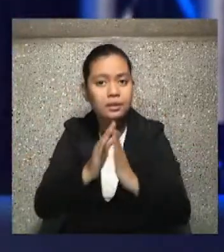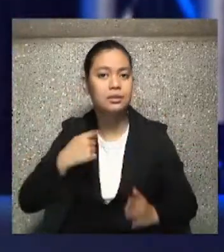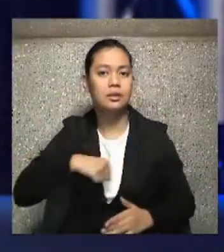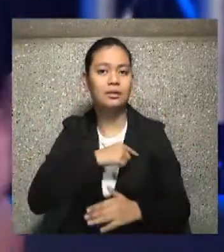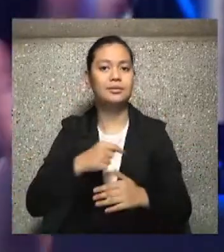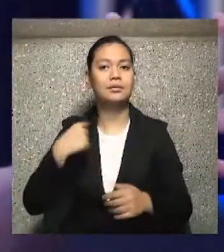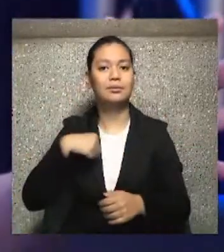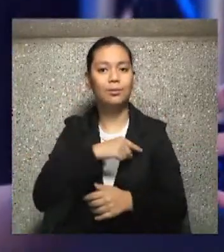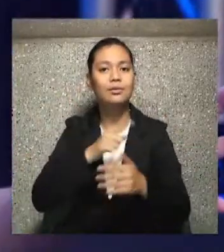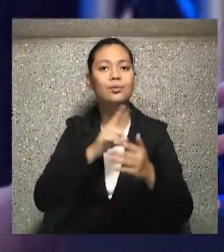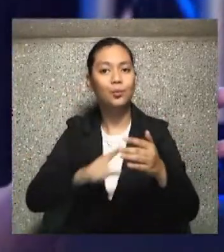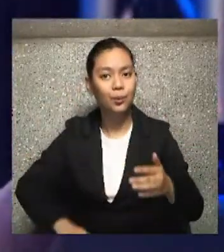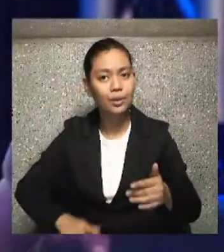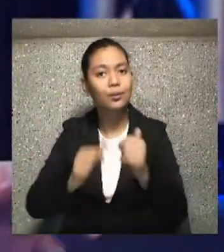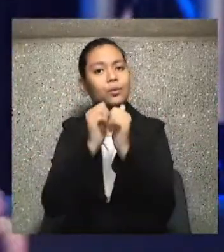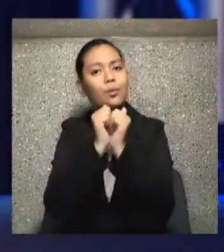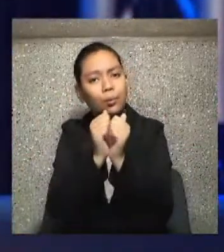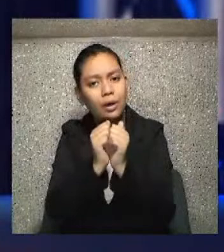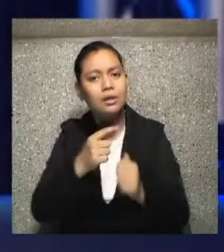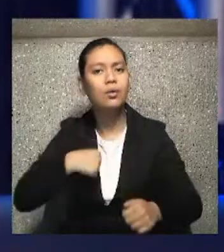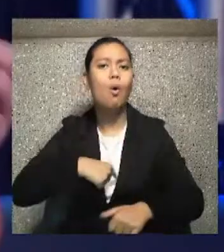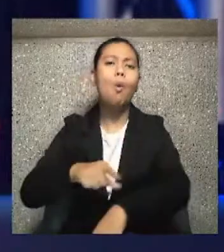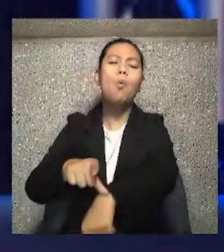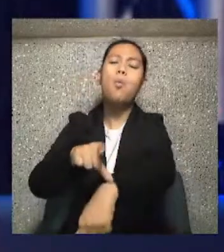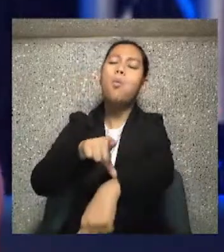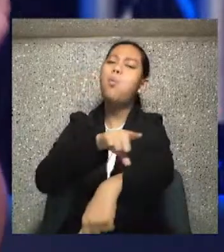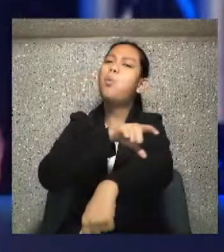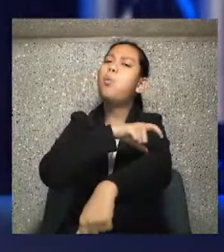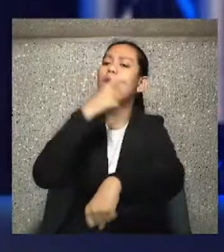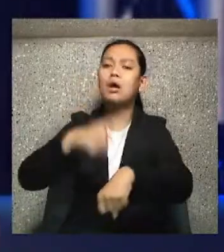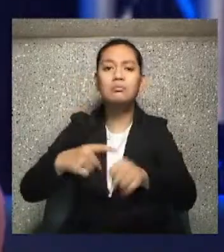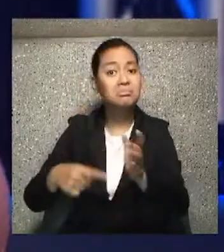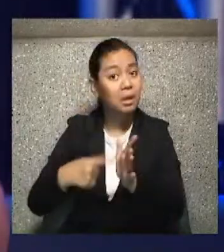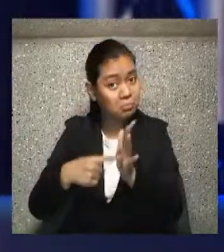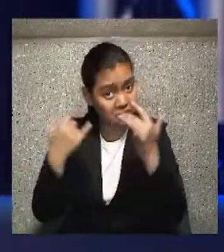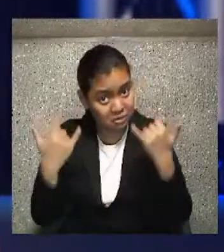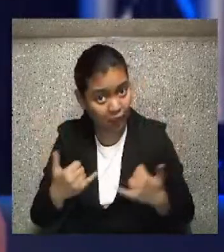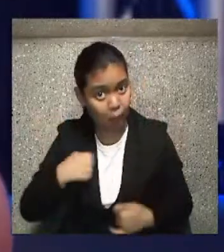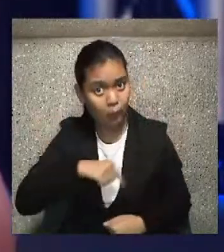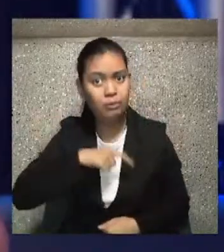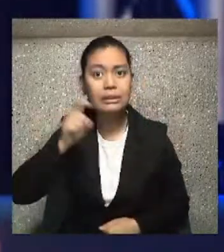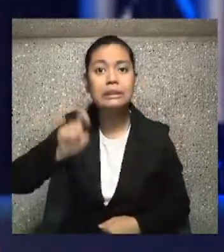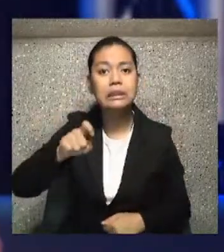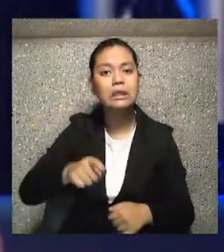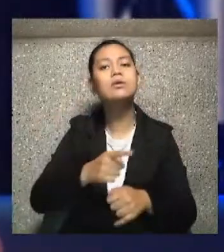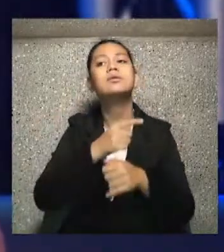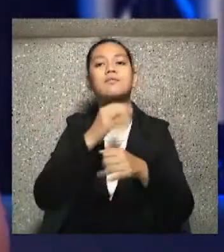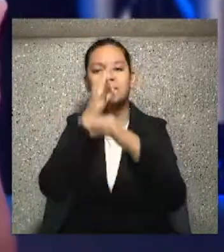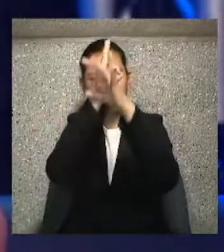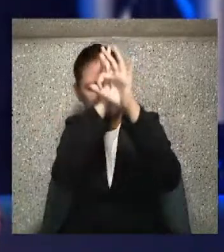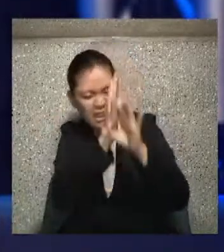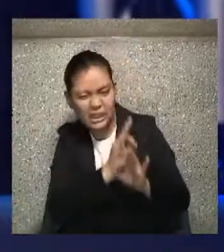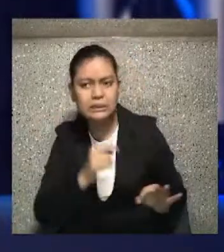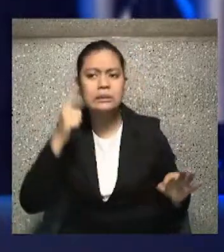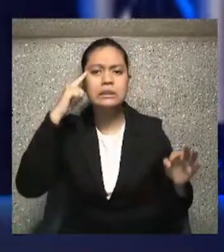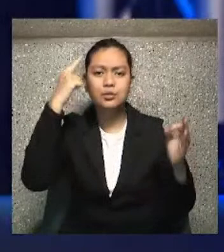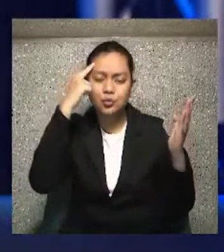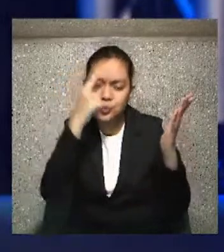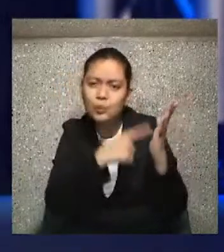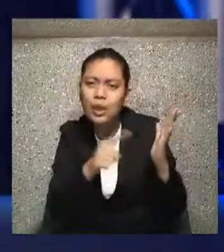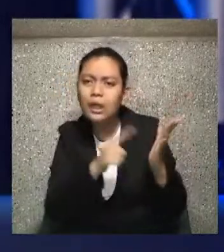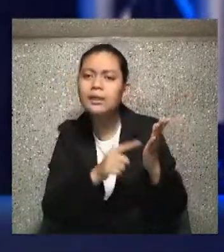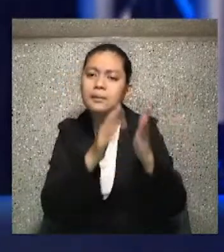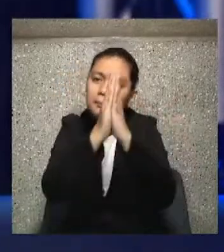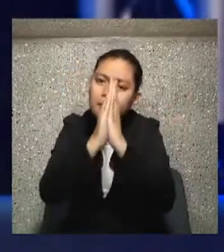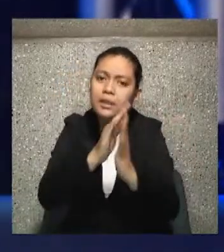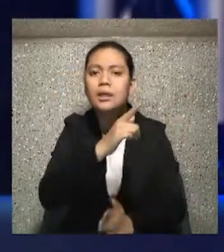with the community for so long. And sometimes we need to recalibrate or recheck what prayer and fasting means for